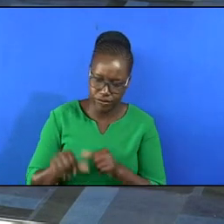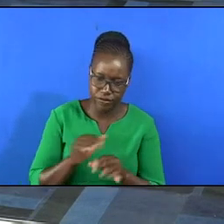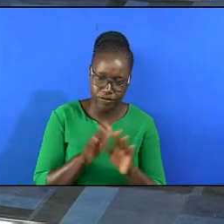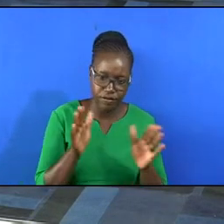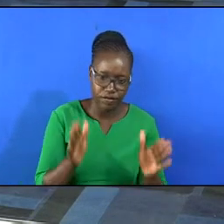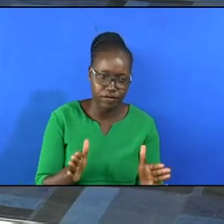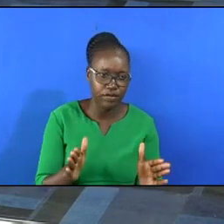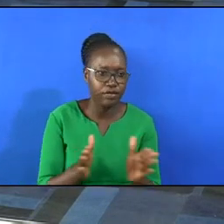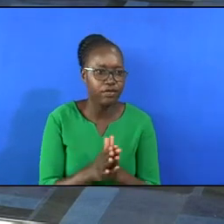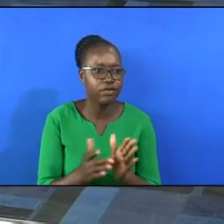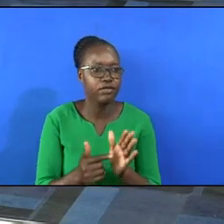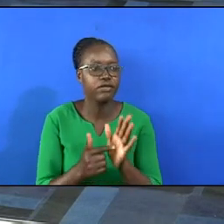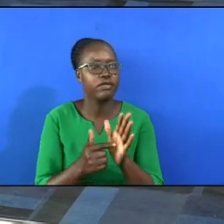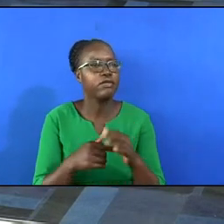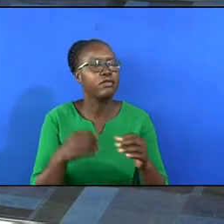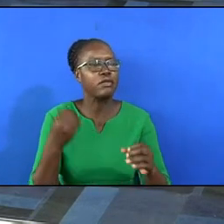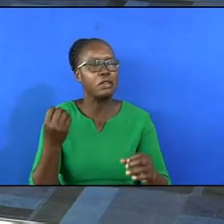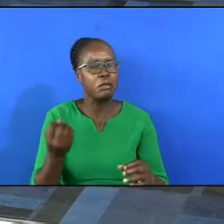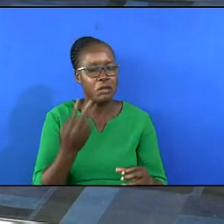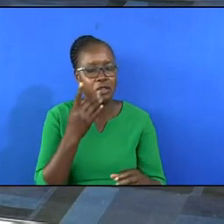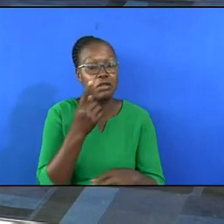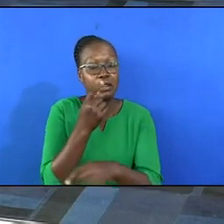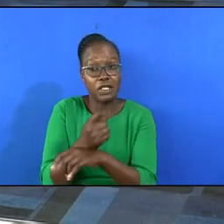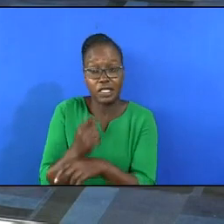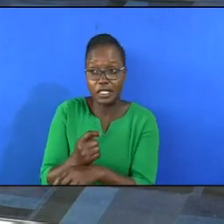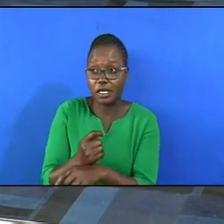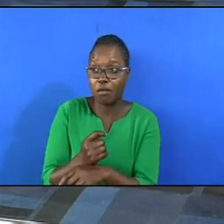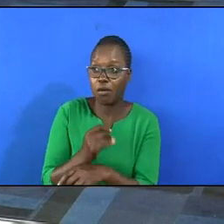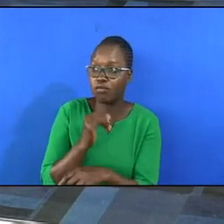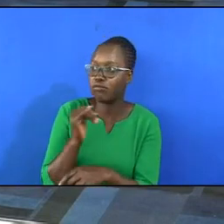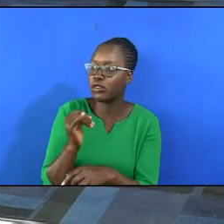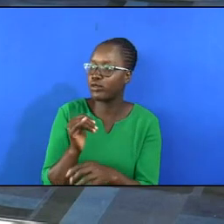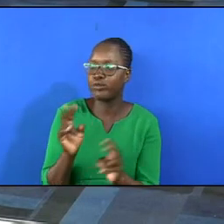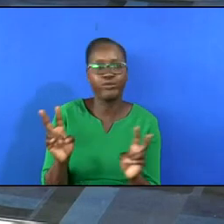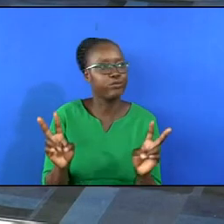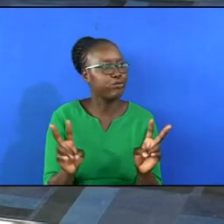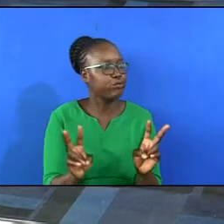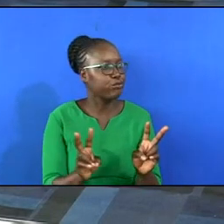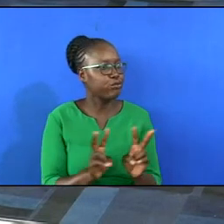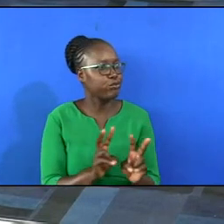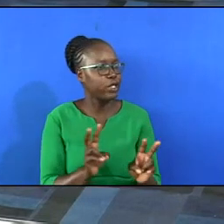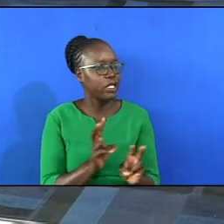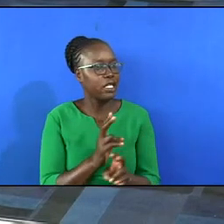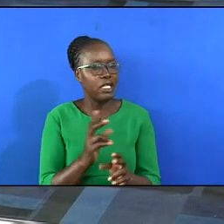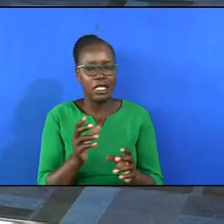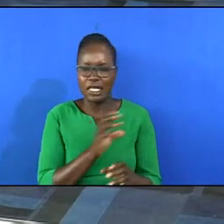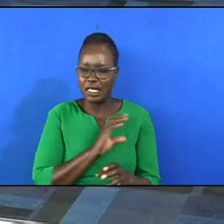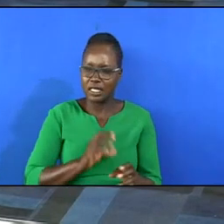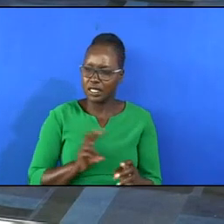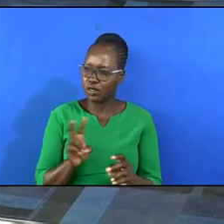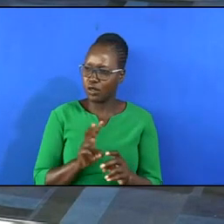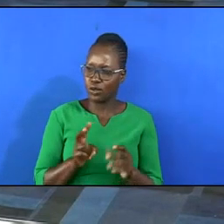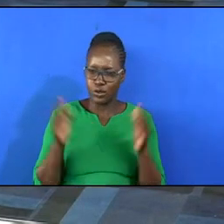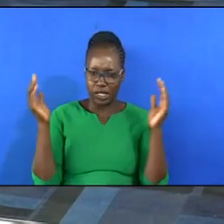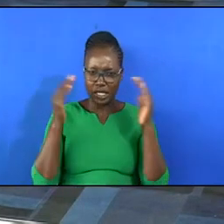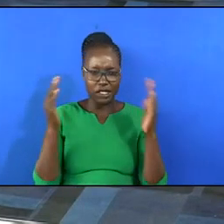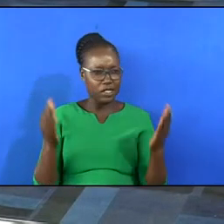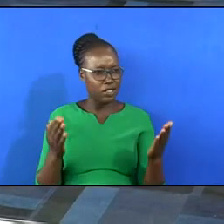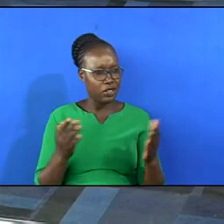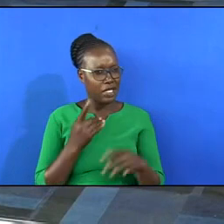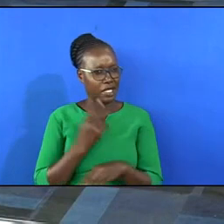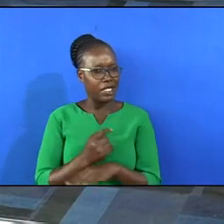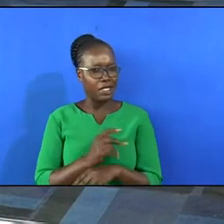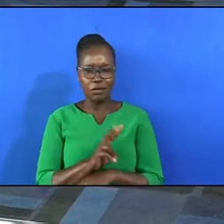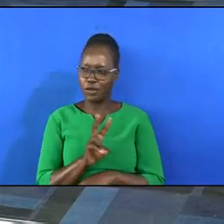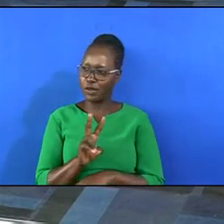And they had shown him how beautiful the temple is. And Christ looked at the architectural design. He looked at the temple